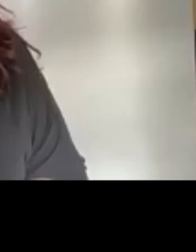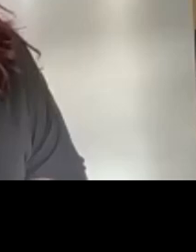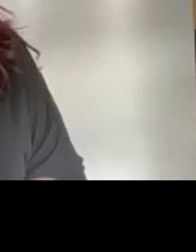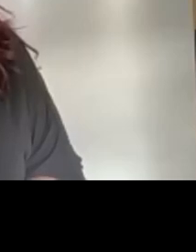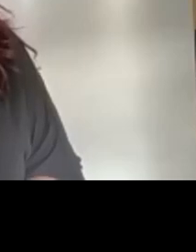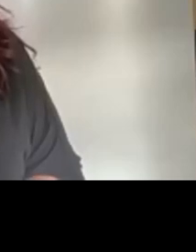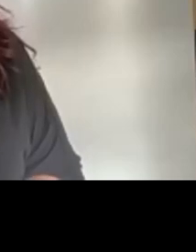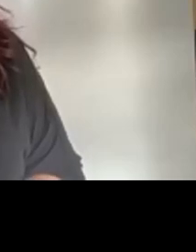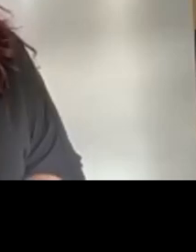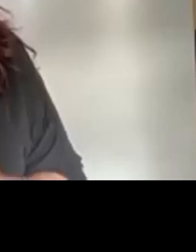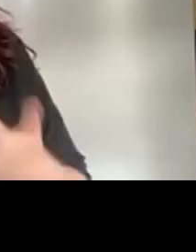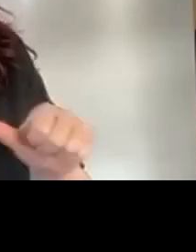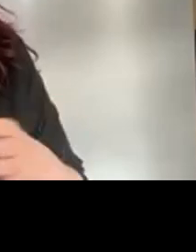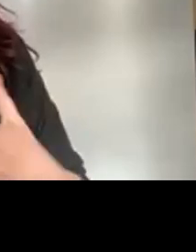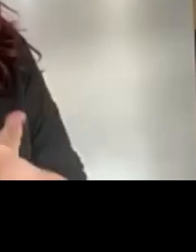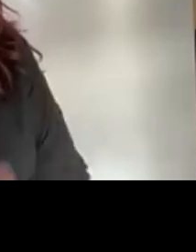So I'm just going to make sure.